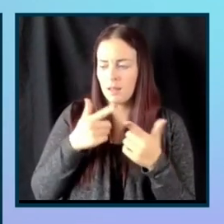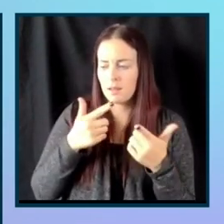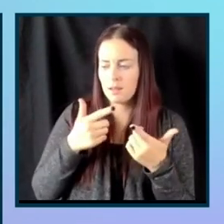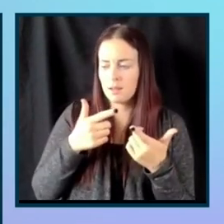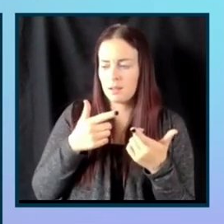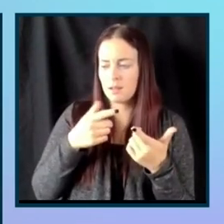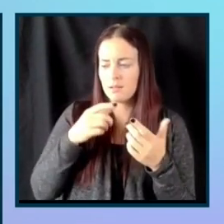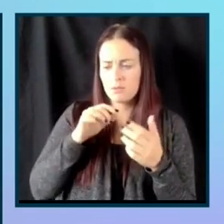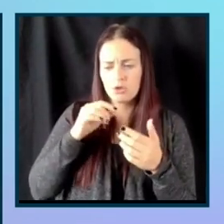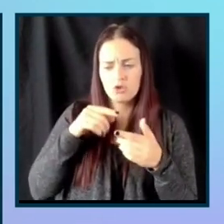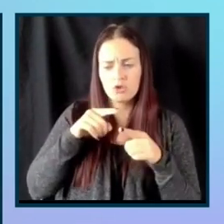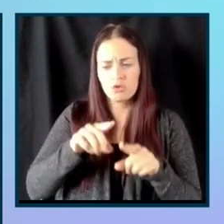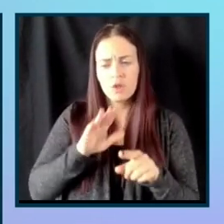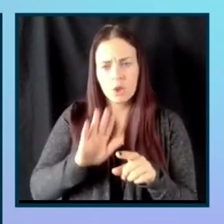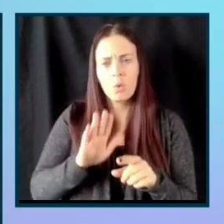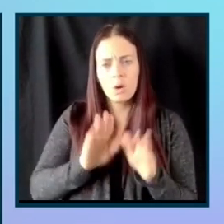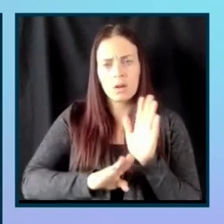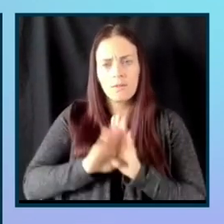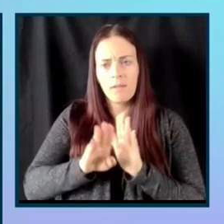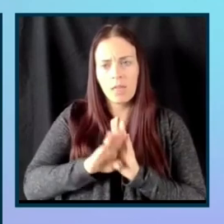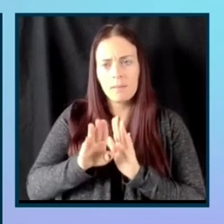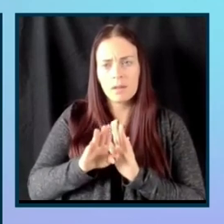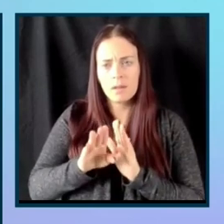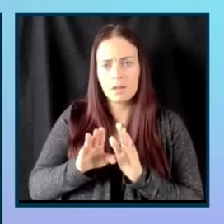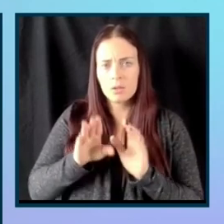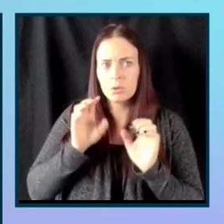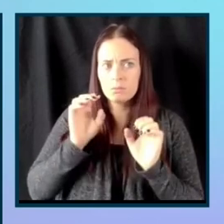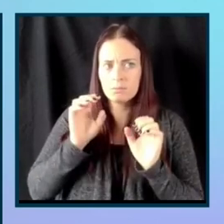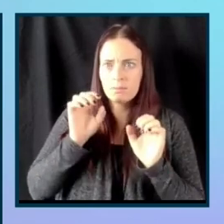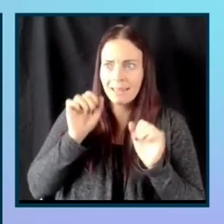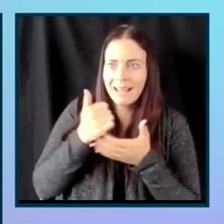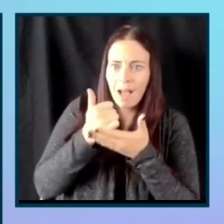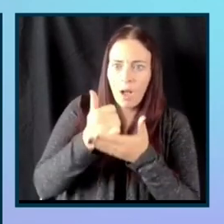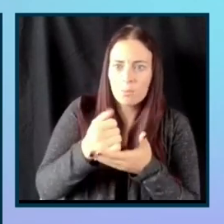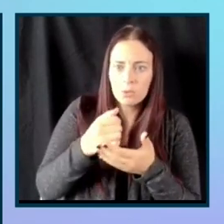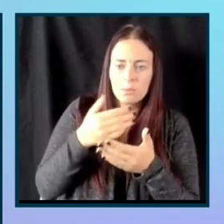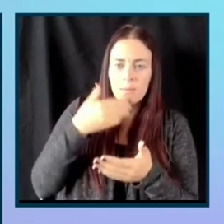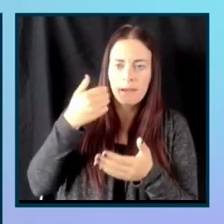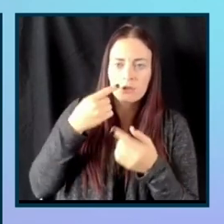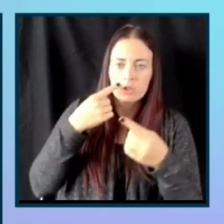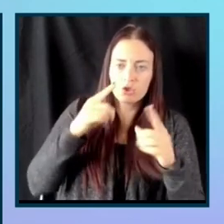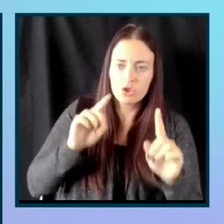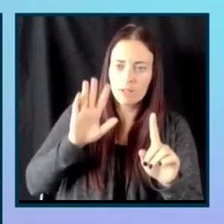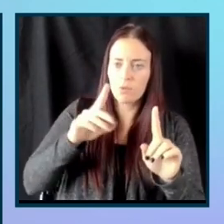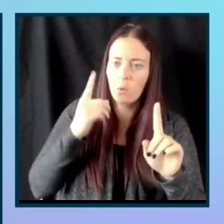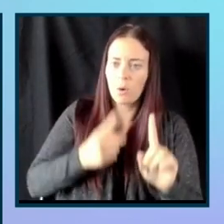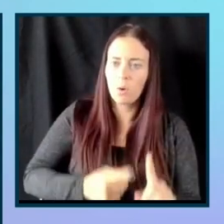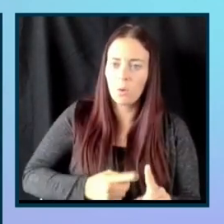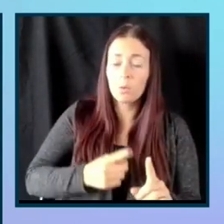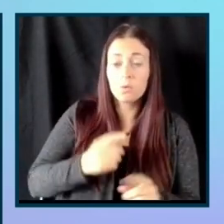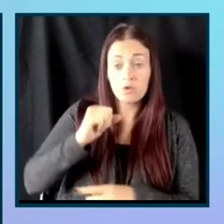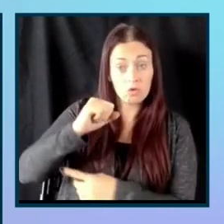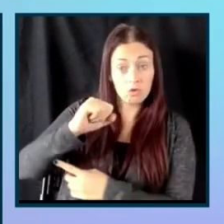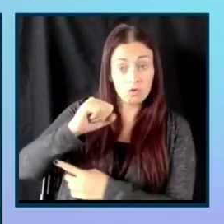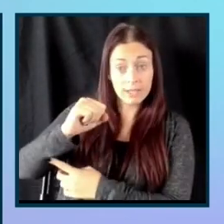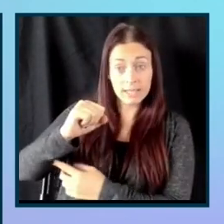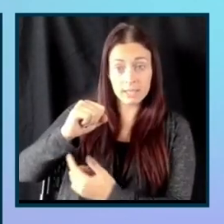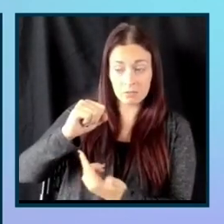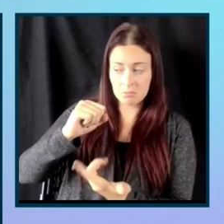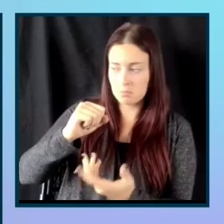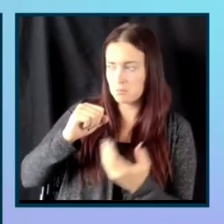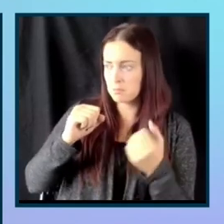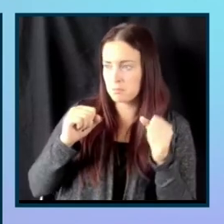process of development that can help you achieve those goals. Um, so resistance can be, uh, resourcing